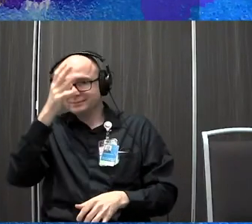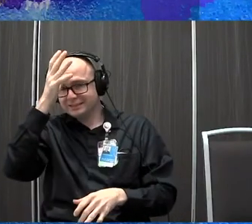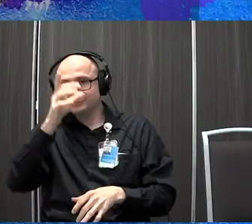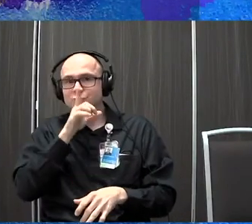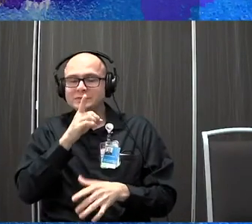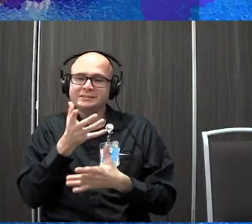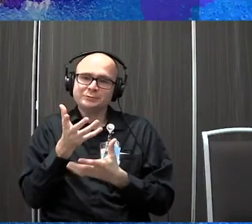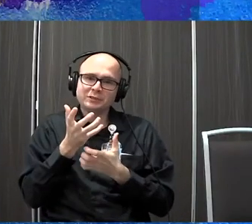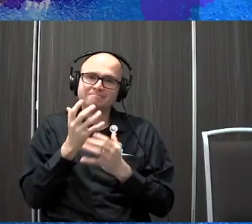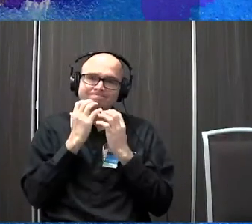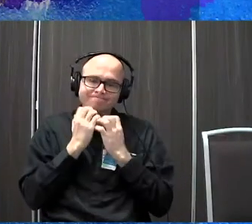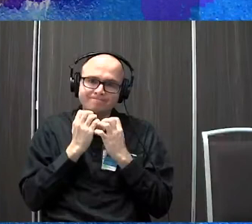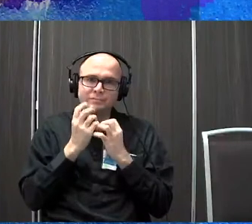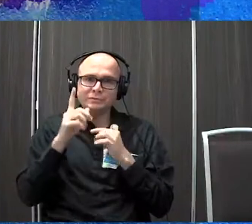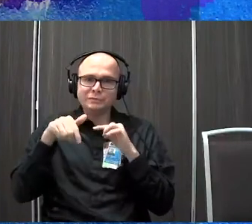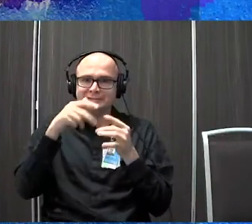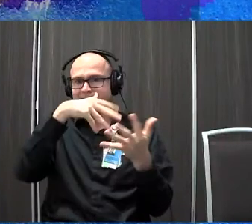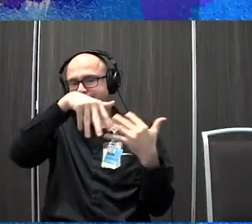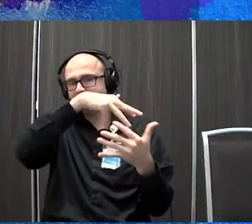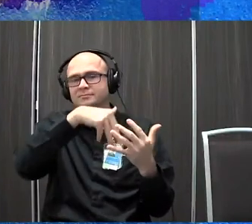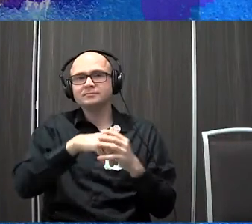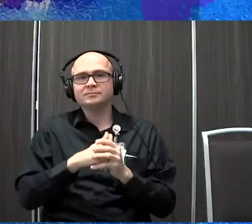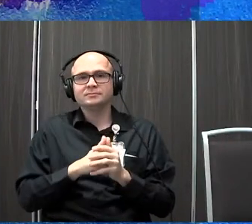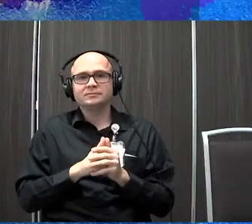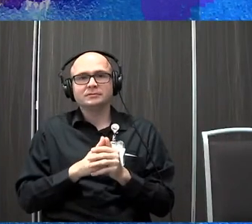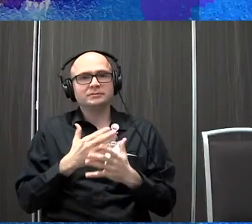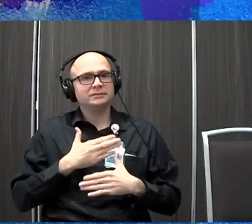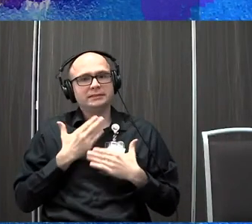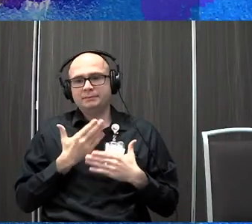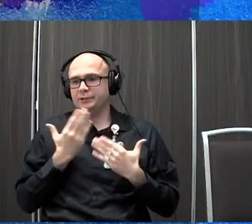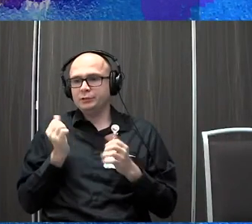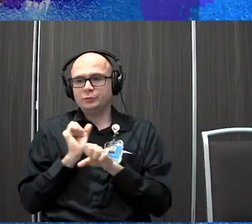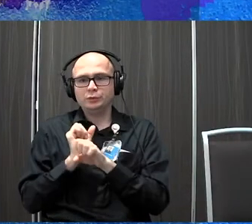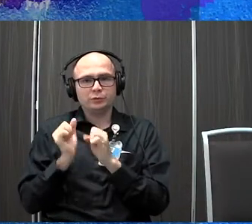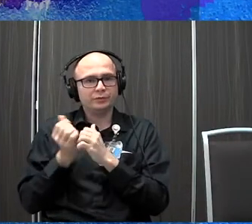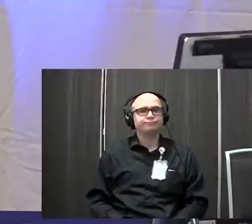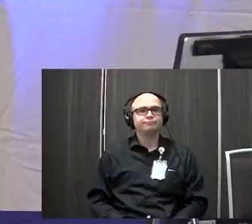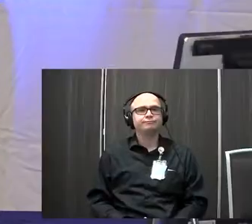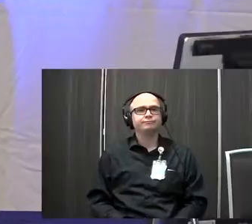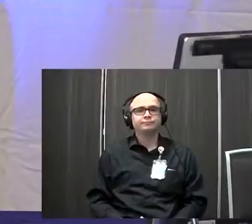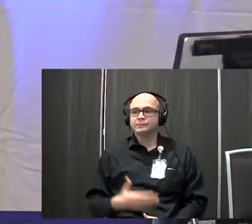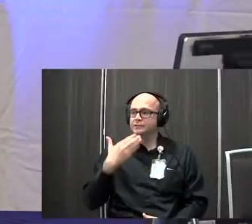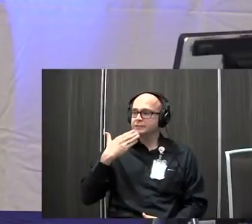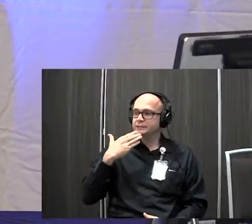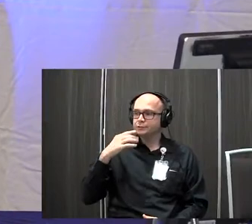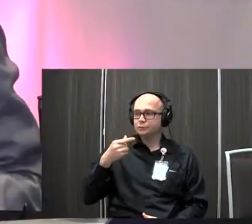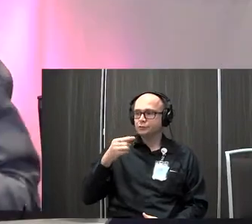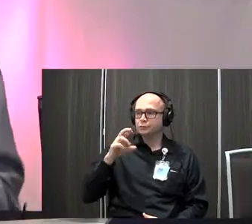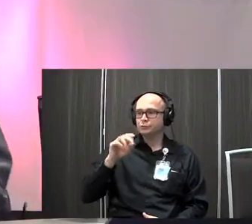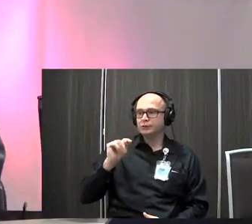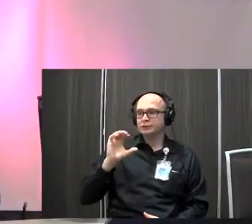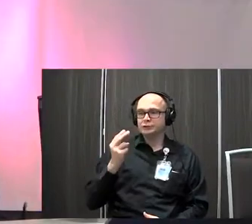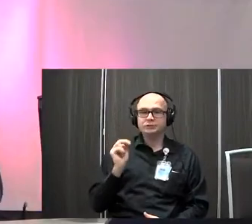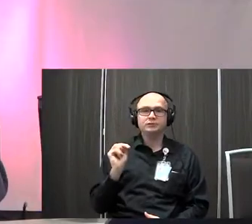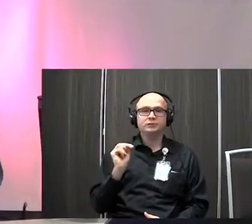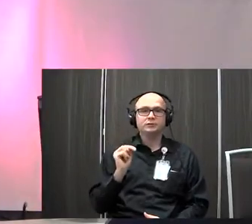really desire for your child. And so we're just thrilled to be able to work with them and help move them forward with that. Thanks Gretchen. So the very cool